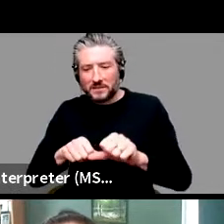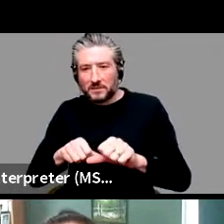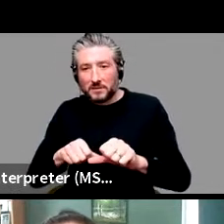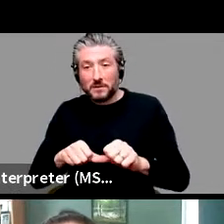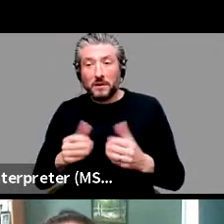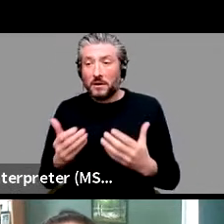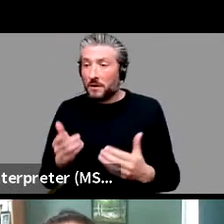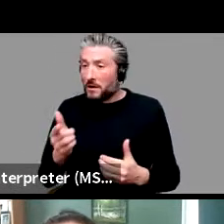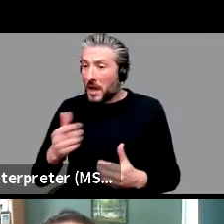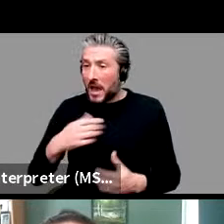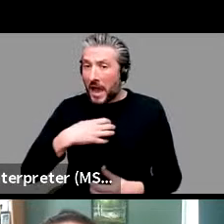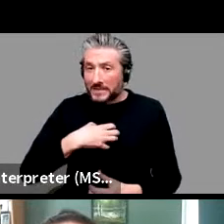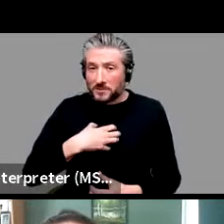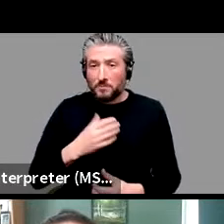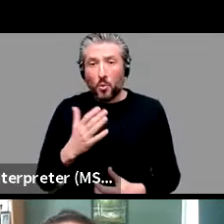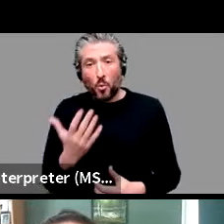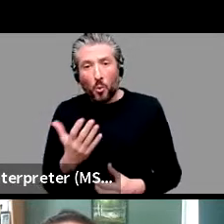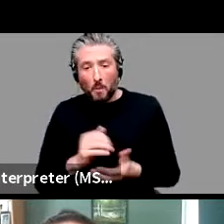questions?